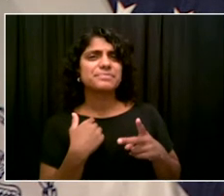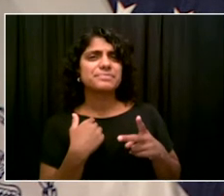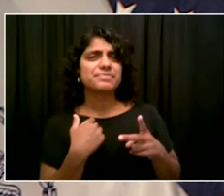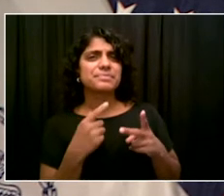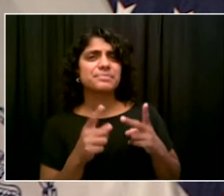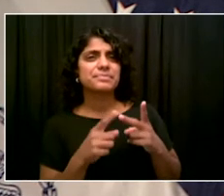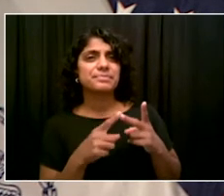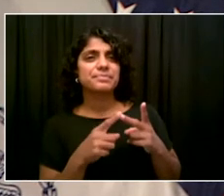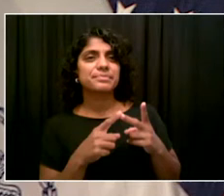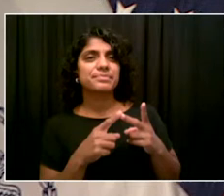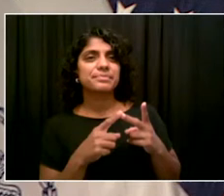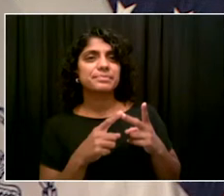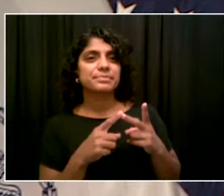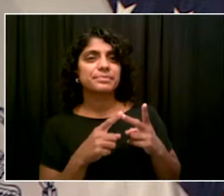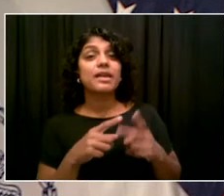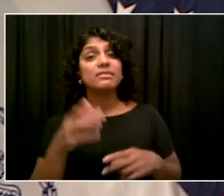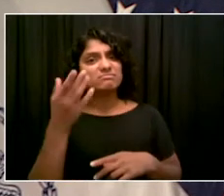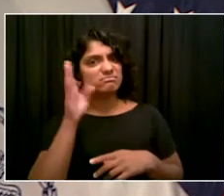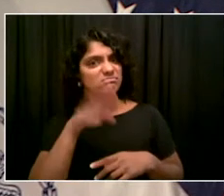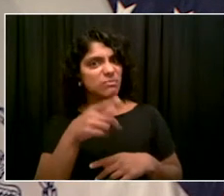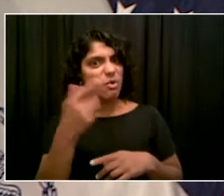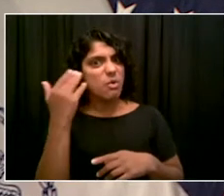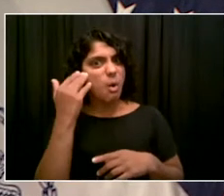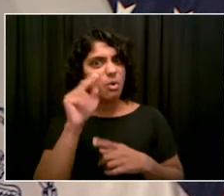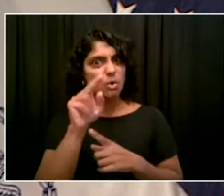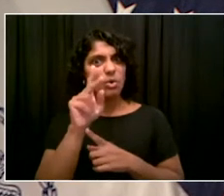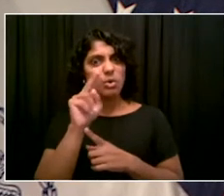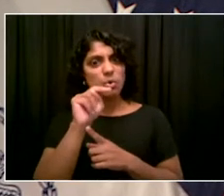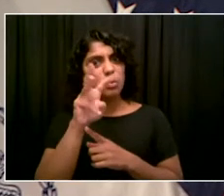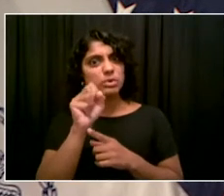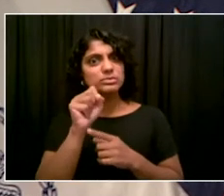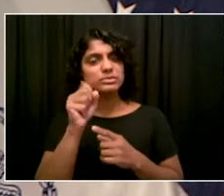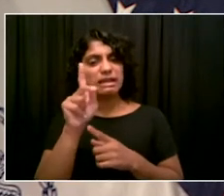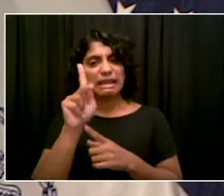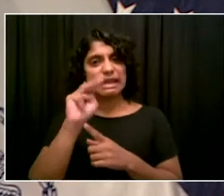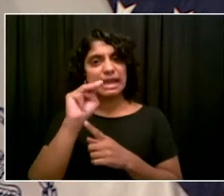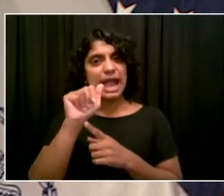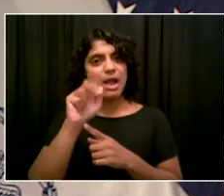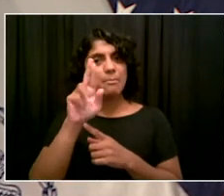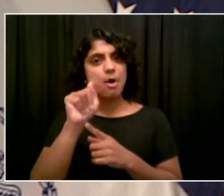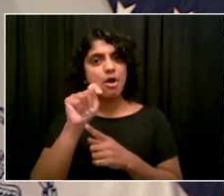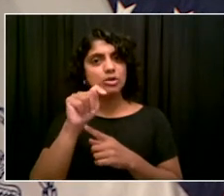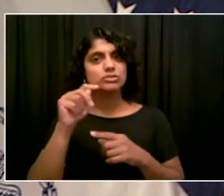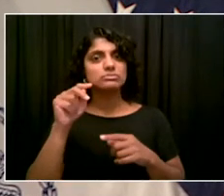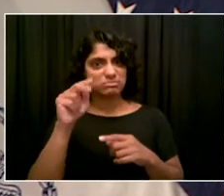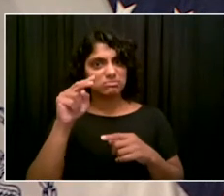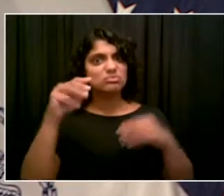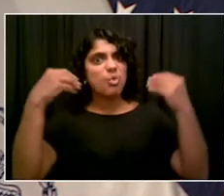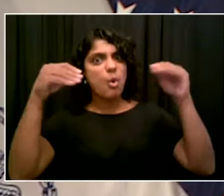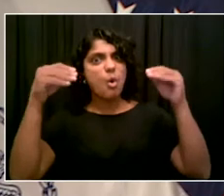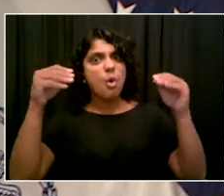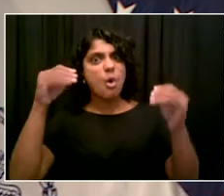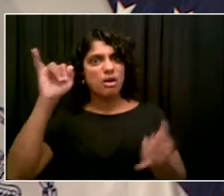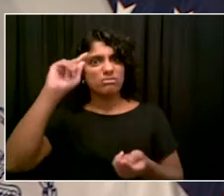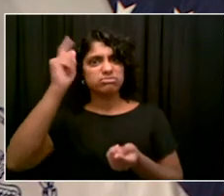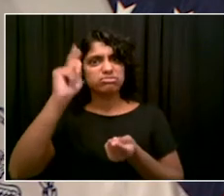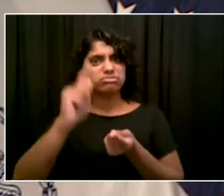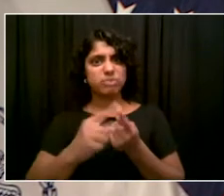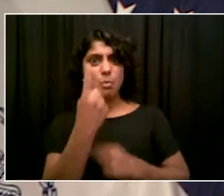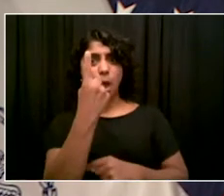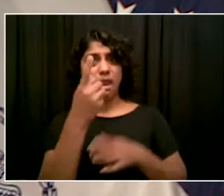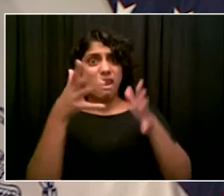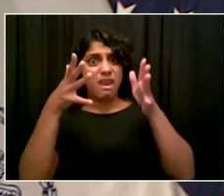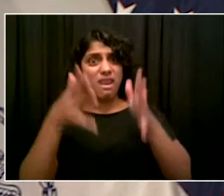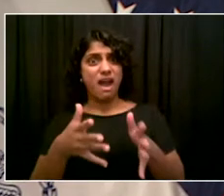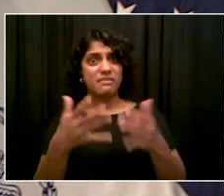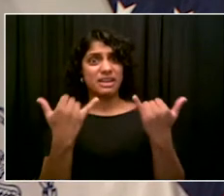I wanted to see, Mr. Mayor, if you have had any experiences at that Kmart, if you draw any larger conclusions of Manhattan losing one of its last big